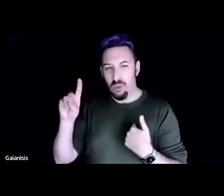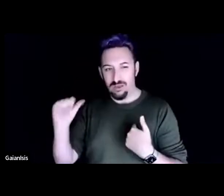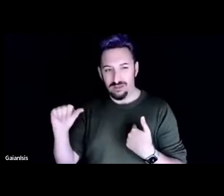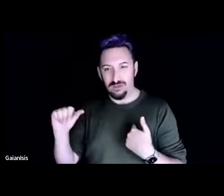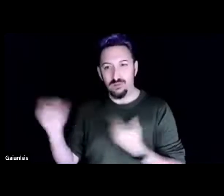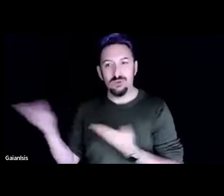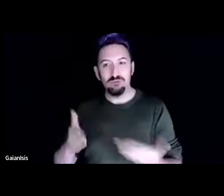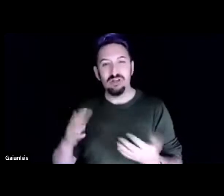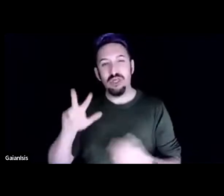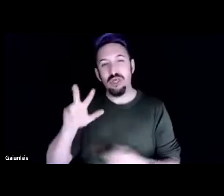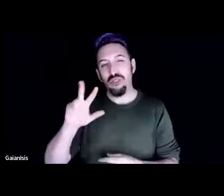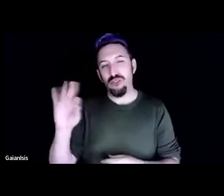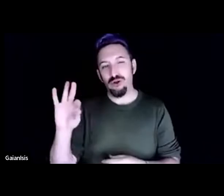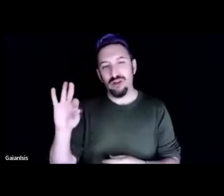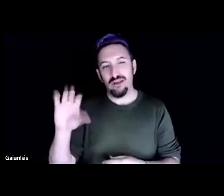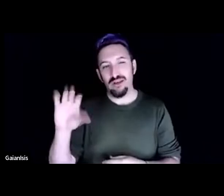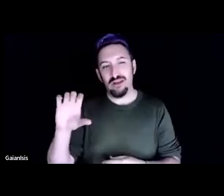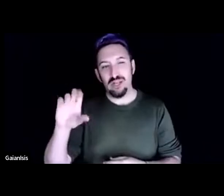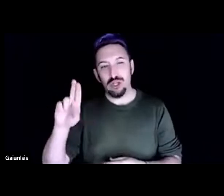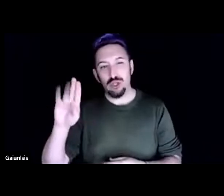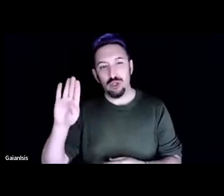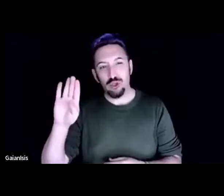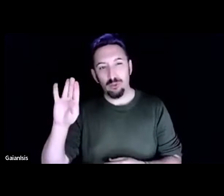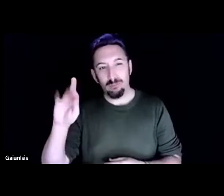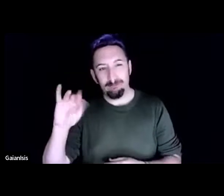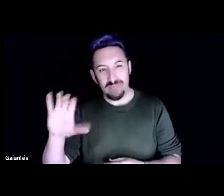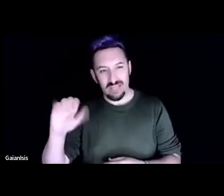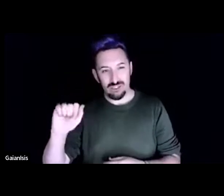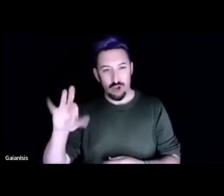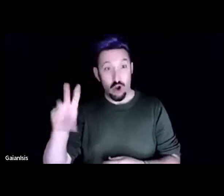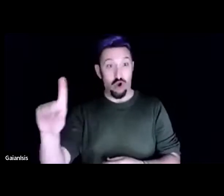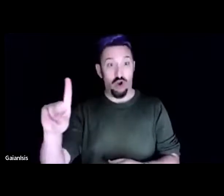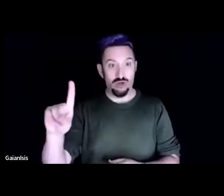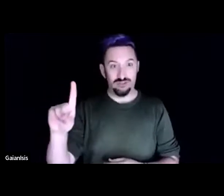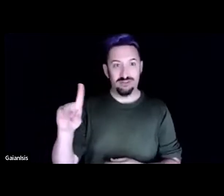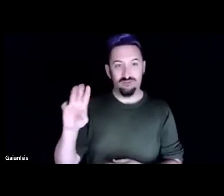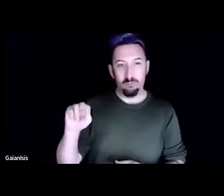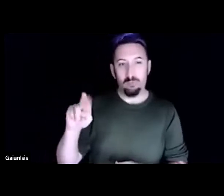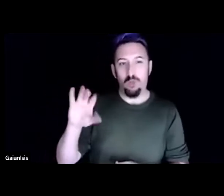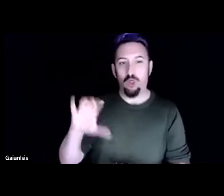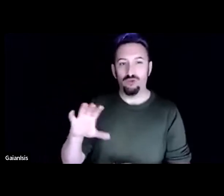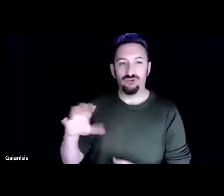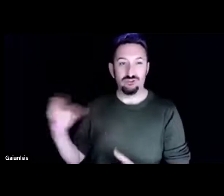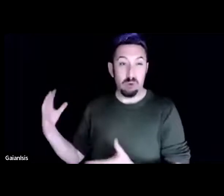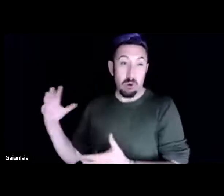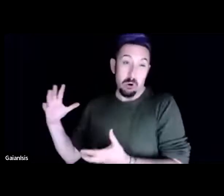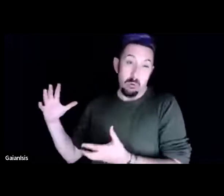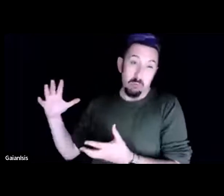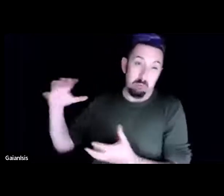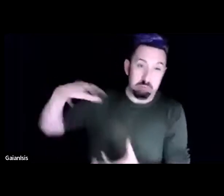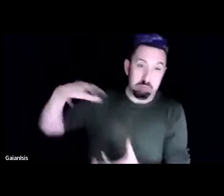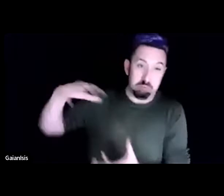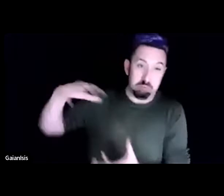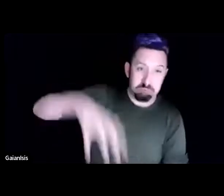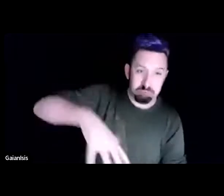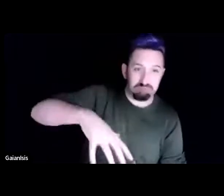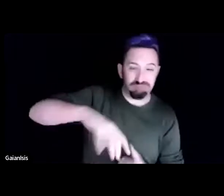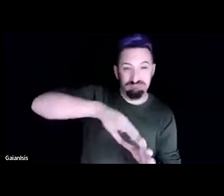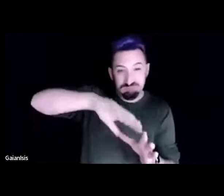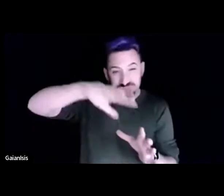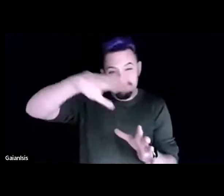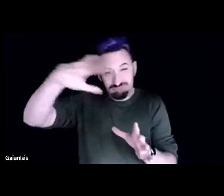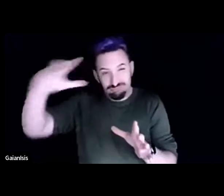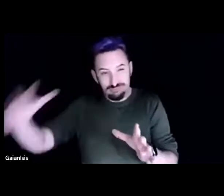mulch and drop it on the playground right so they also had the opportunity to ski down it and